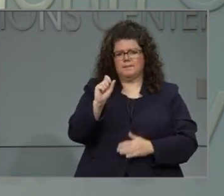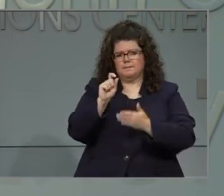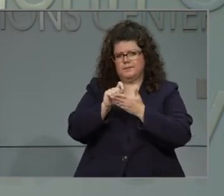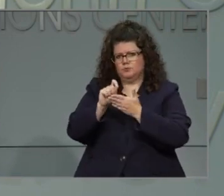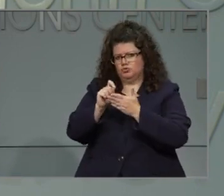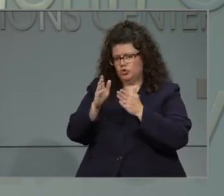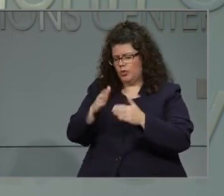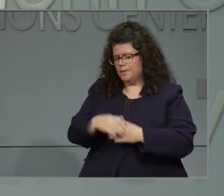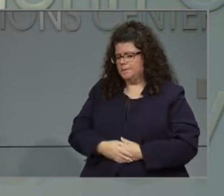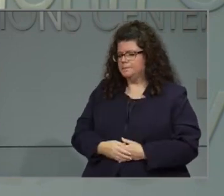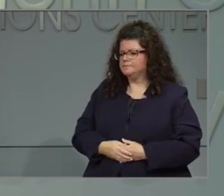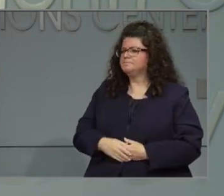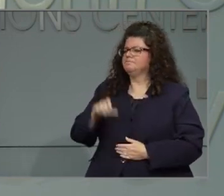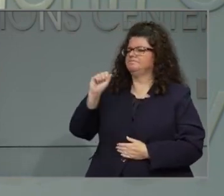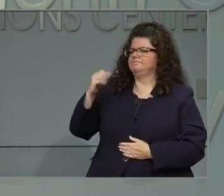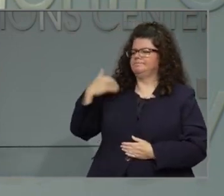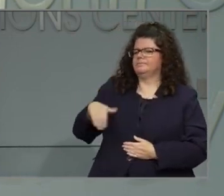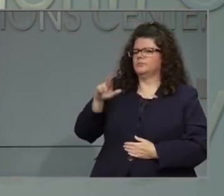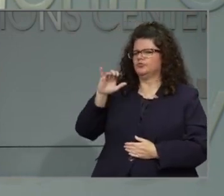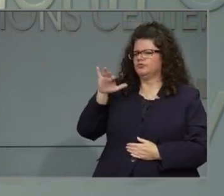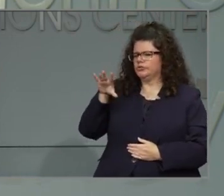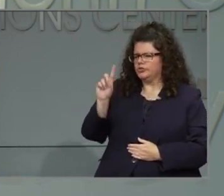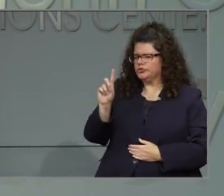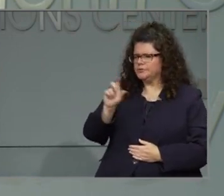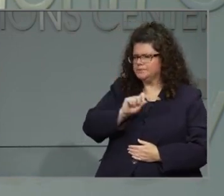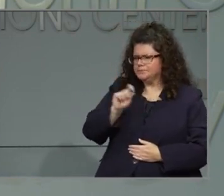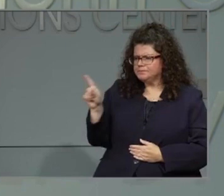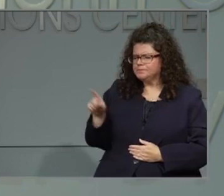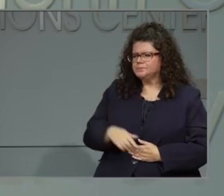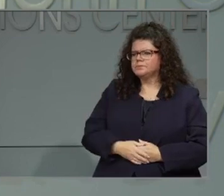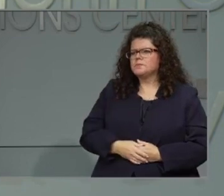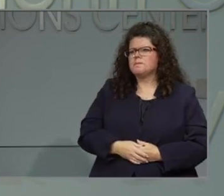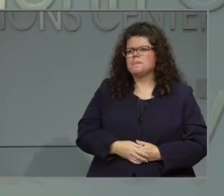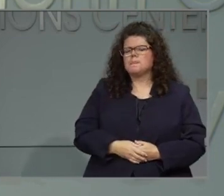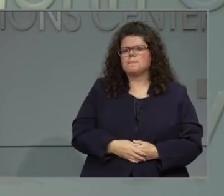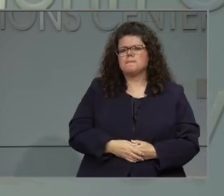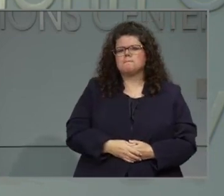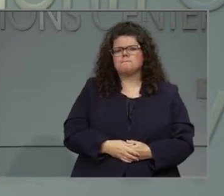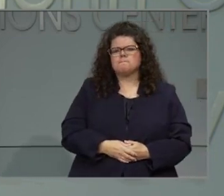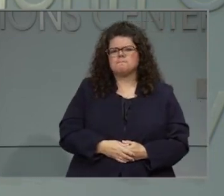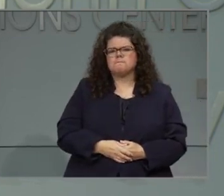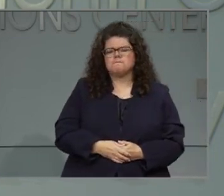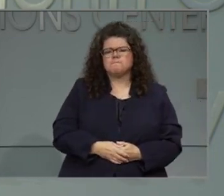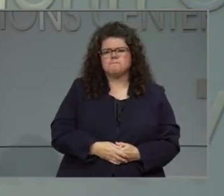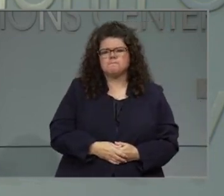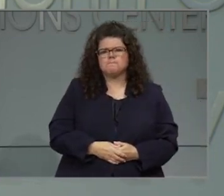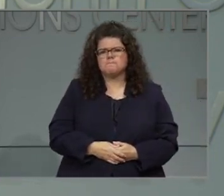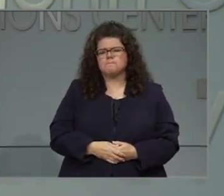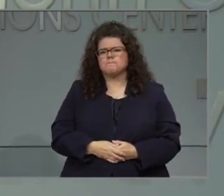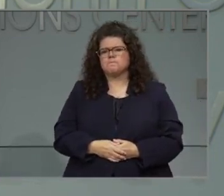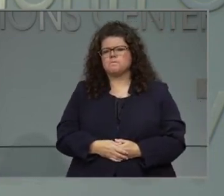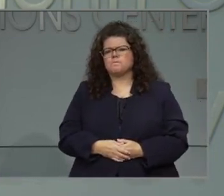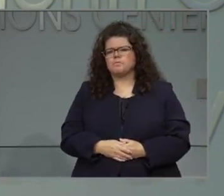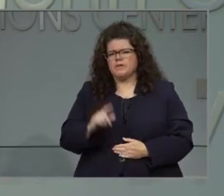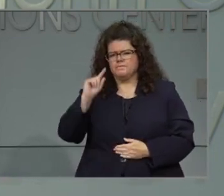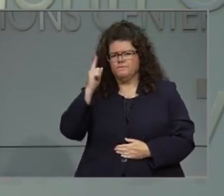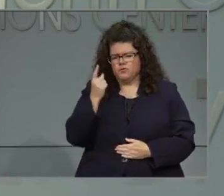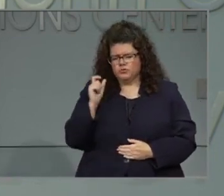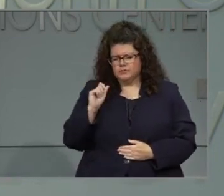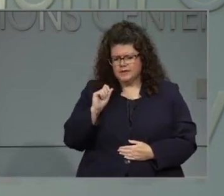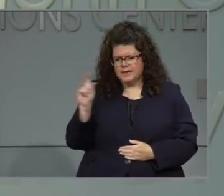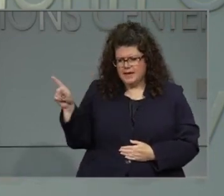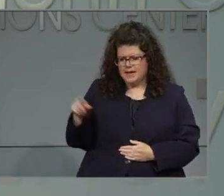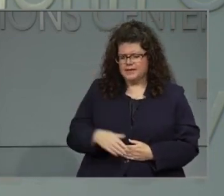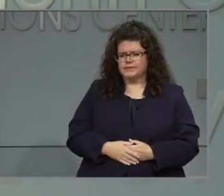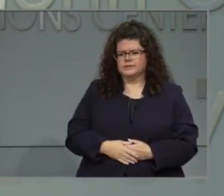Yes, Governor, this is Richard Craver with the Winston-Salem Journal. I was going to ask you a couple of questions, one of which is by doing